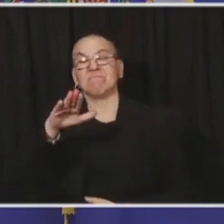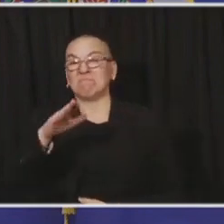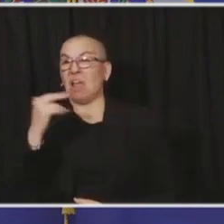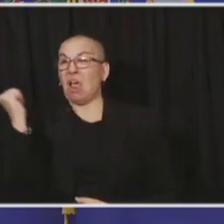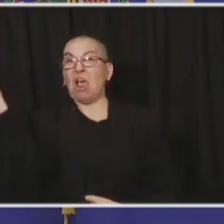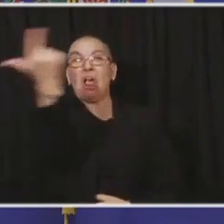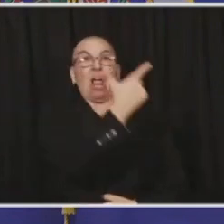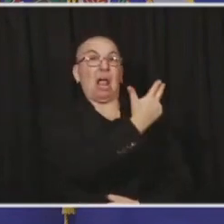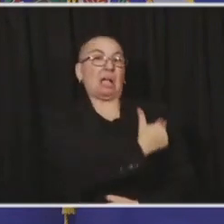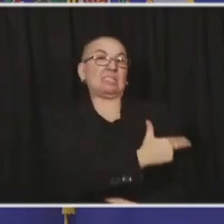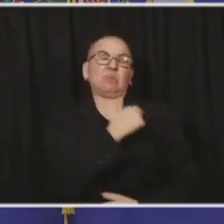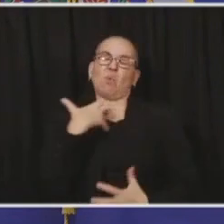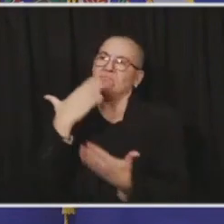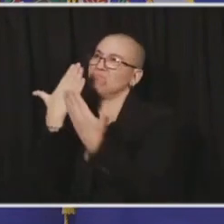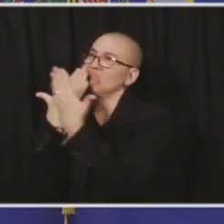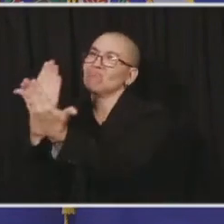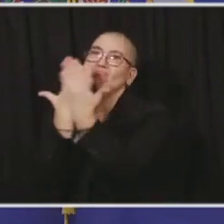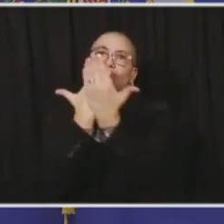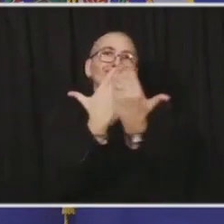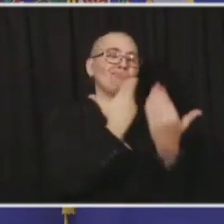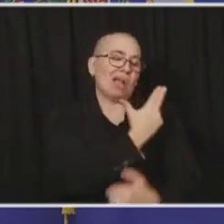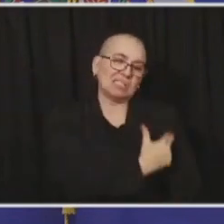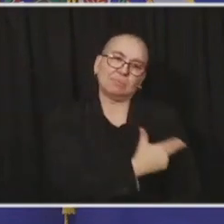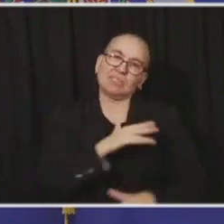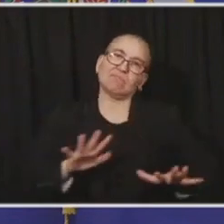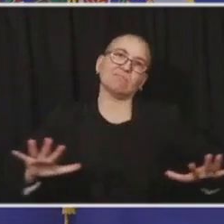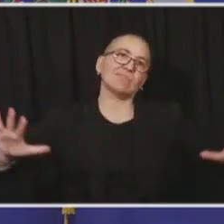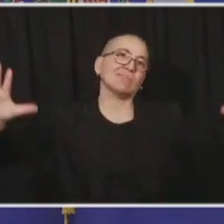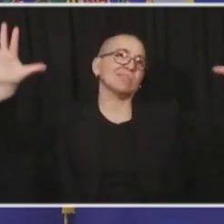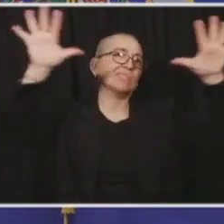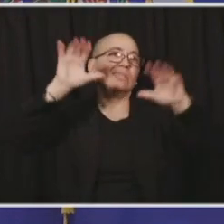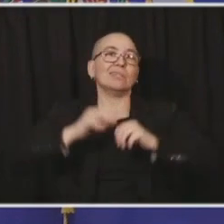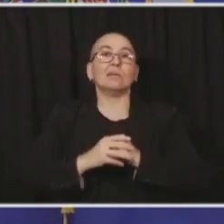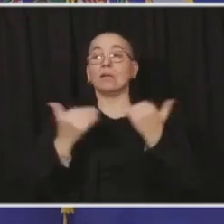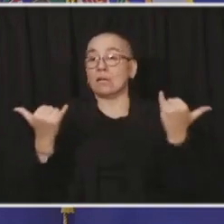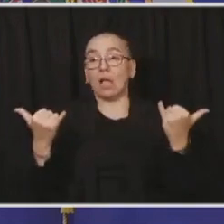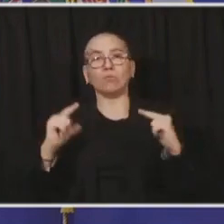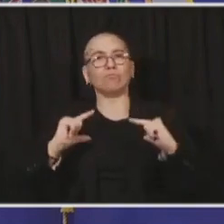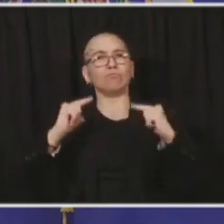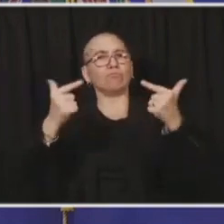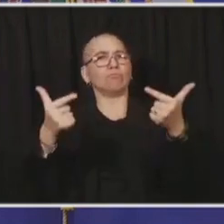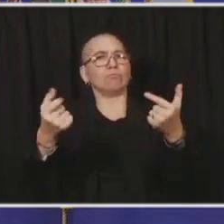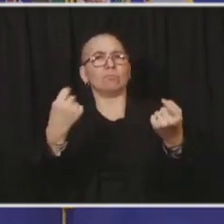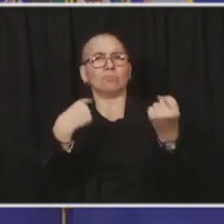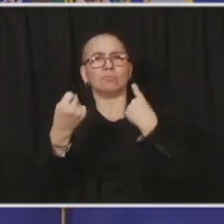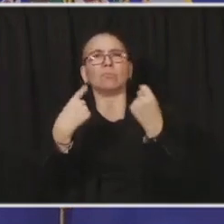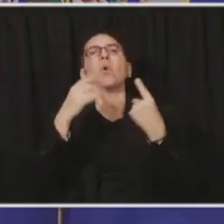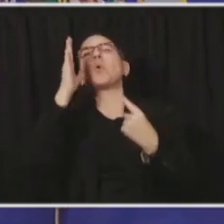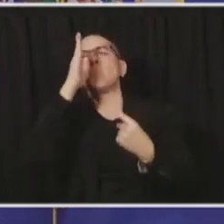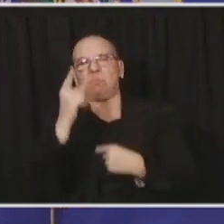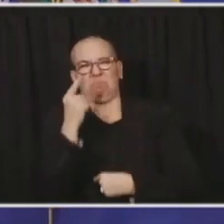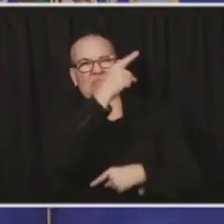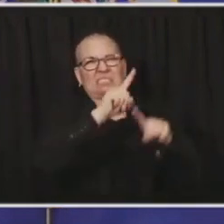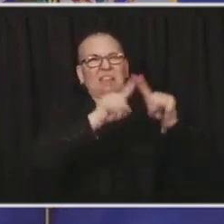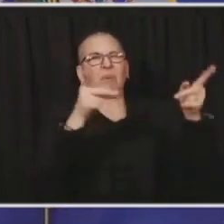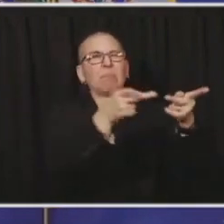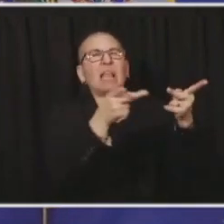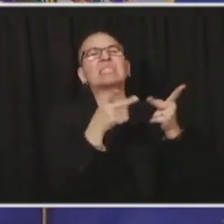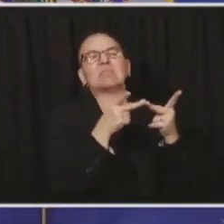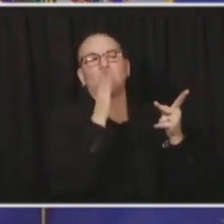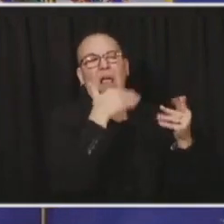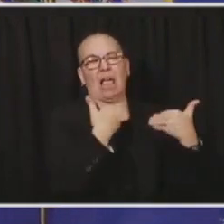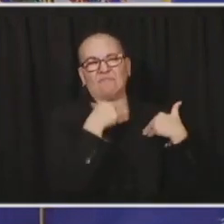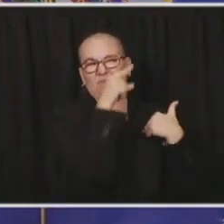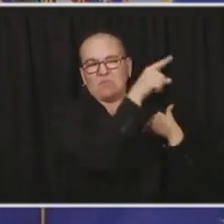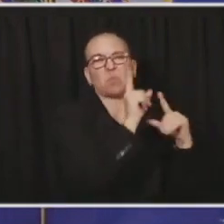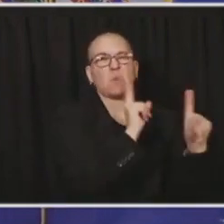for it. And we're going to go over and take some questions here in just a few minutes over at revenue. But I would end with, Ken, thank you for that message. Thank you